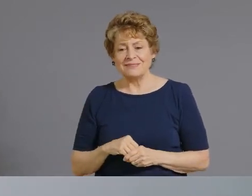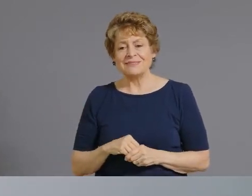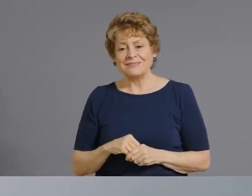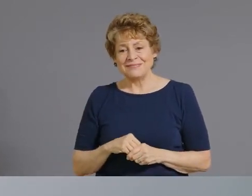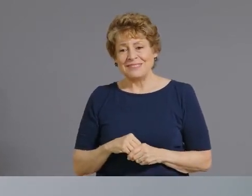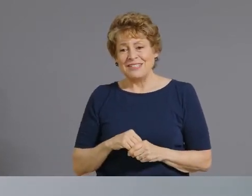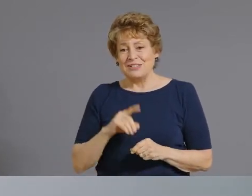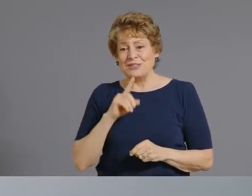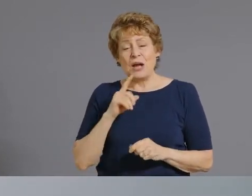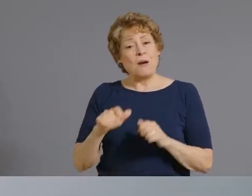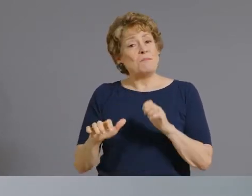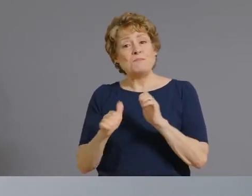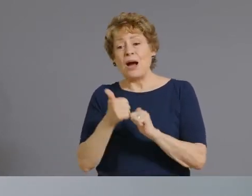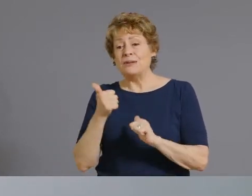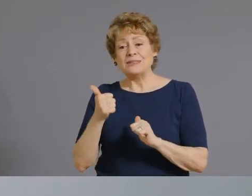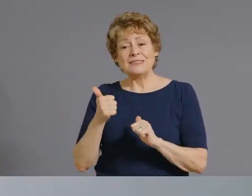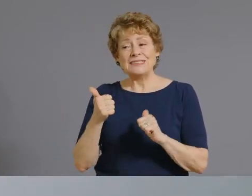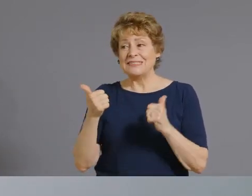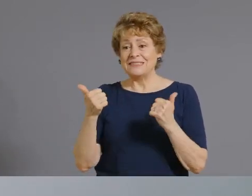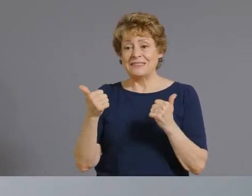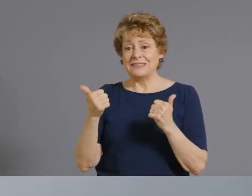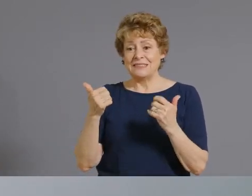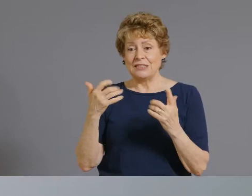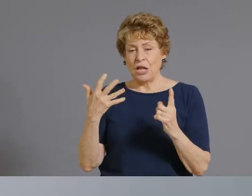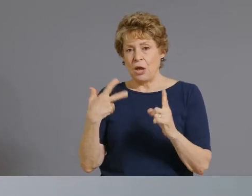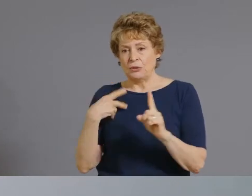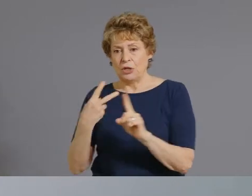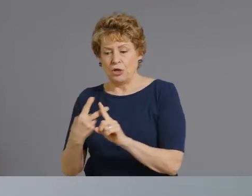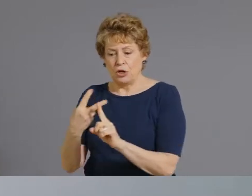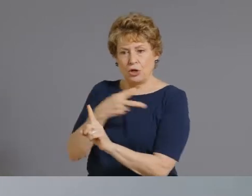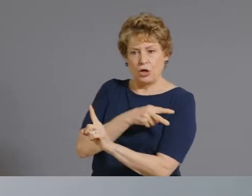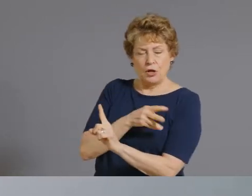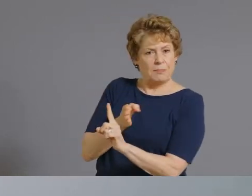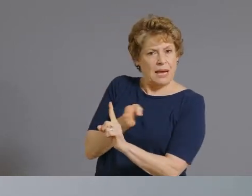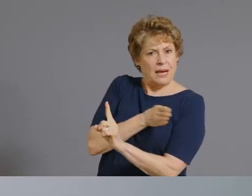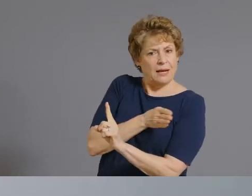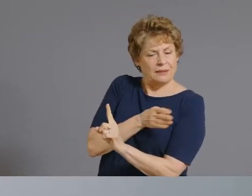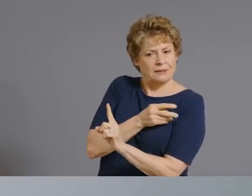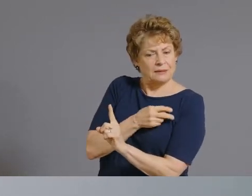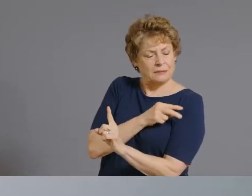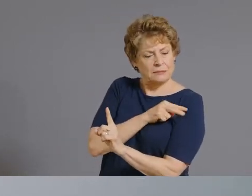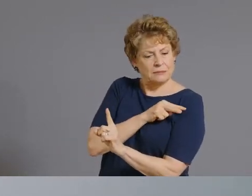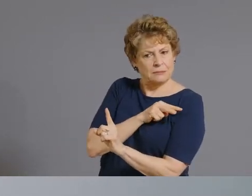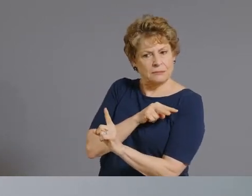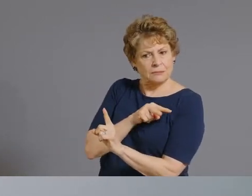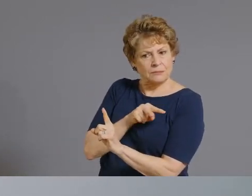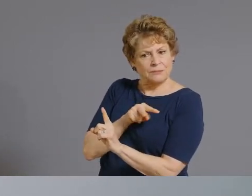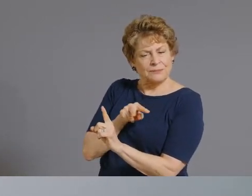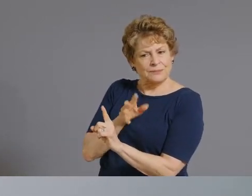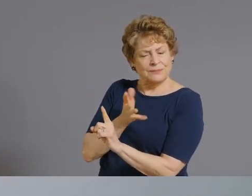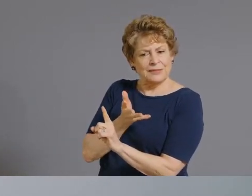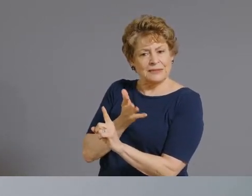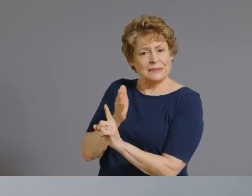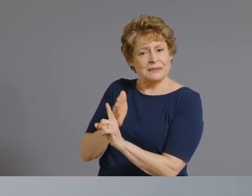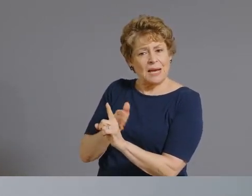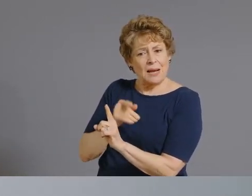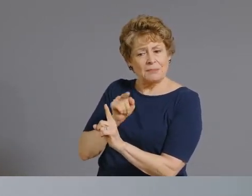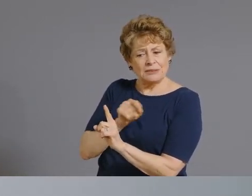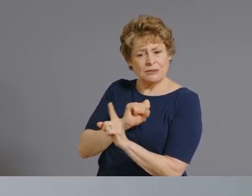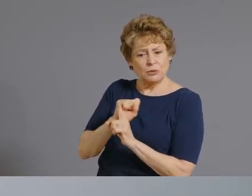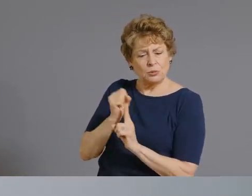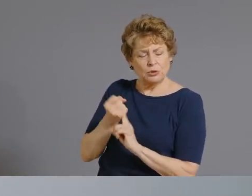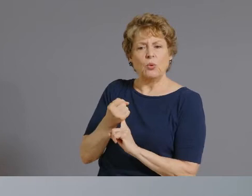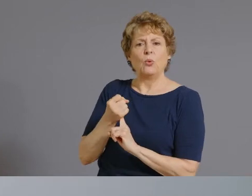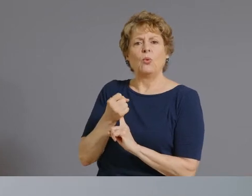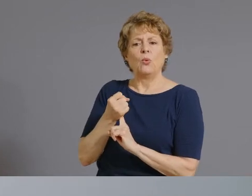through they're looking at the cases that were identified they're looking at the outbreaks in some cases um things that had been included